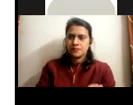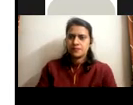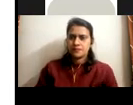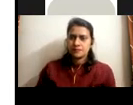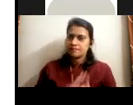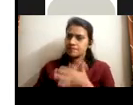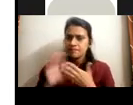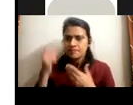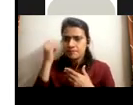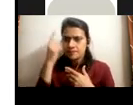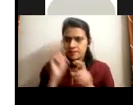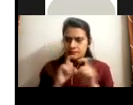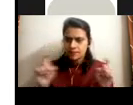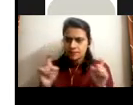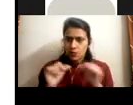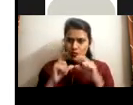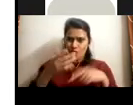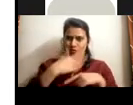Yeah. Does it address your question?